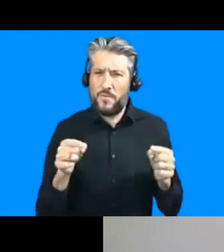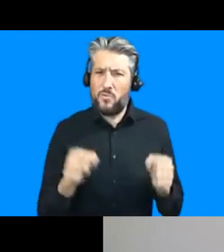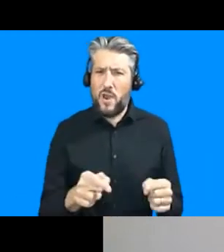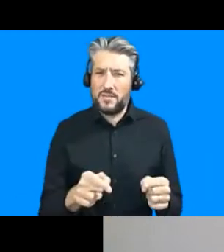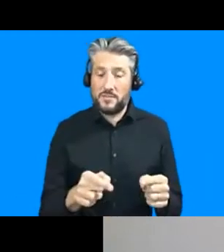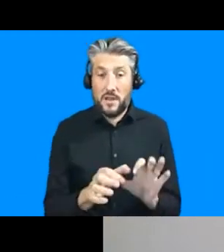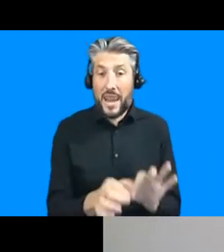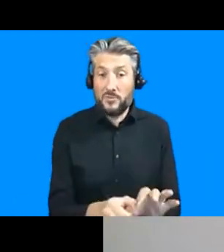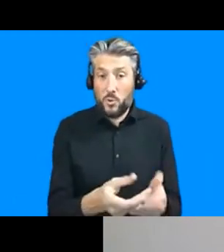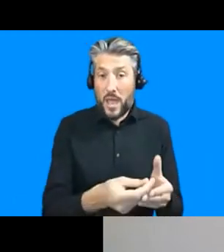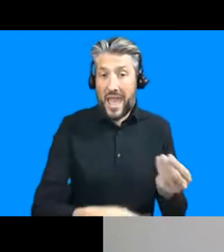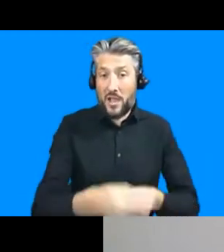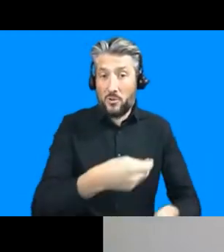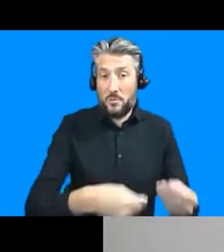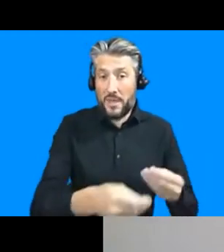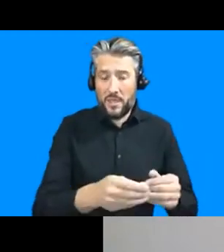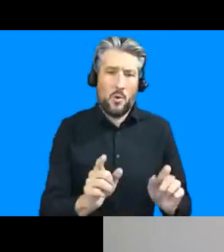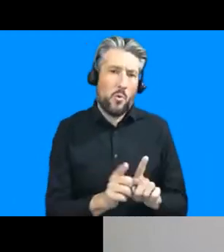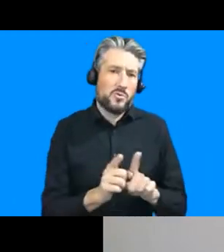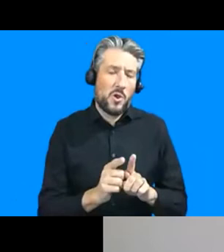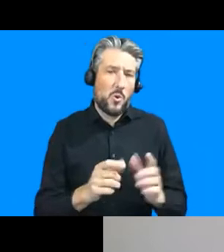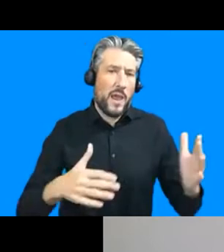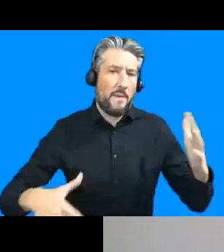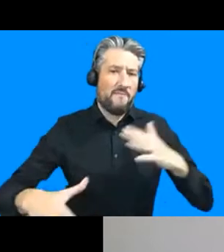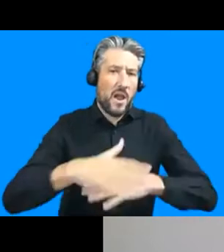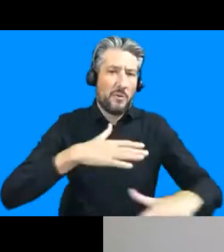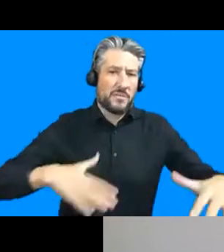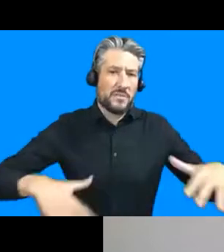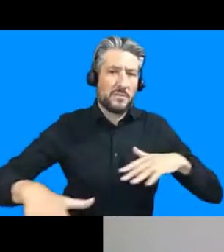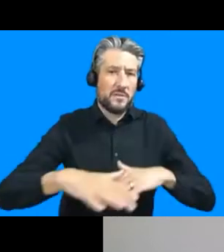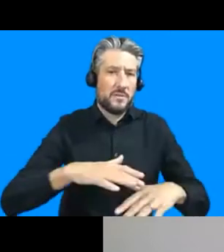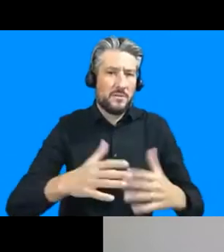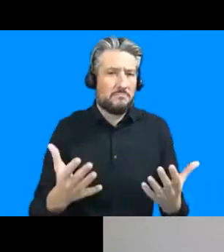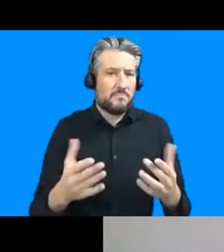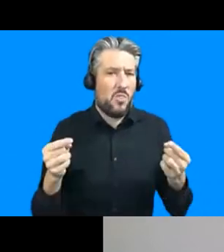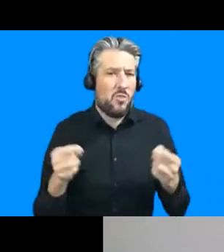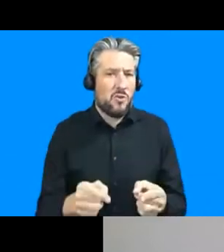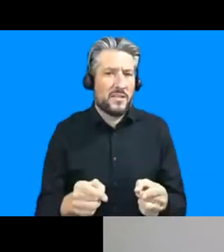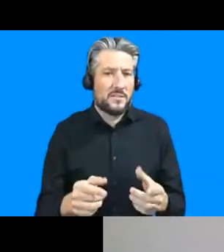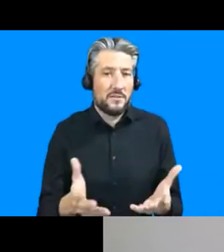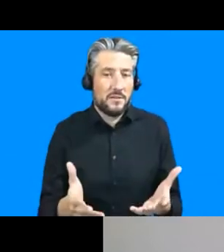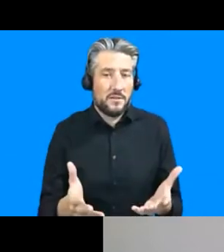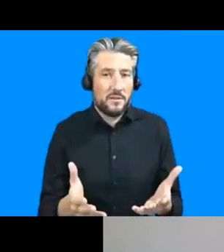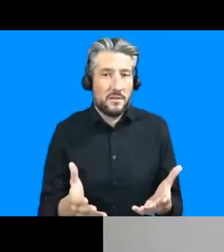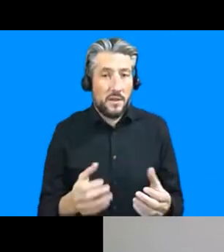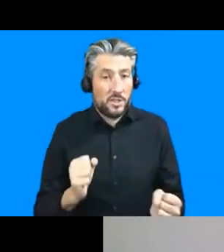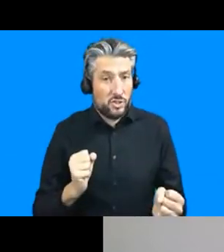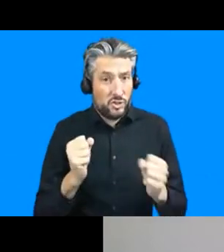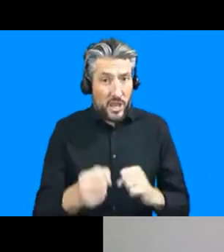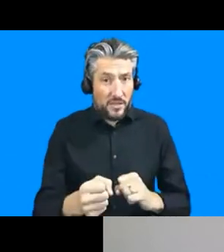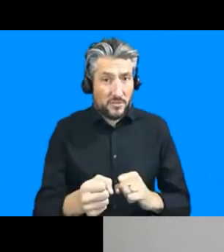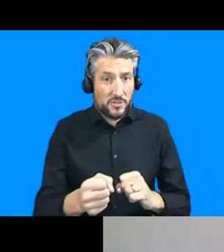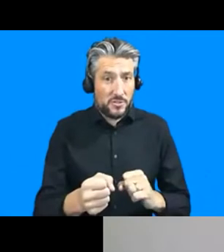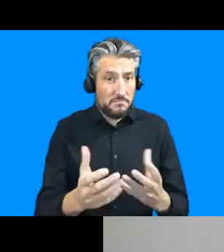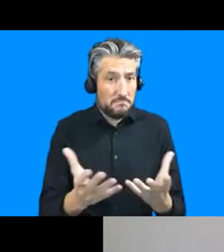environment um and asks actually um what do we think about this change and what might policy makers be doing